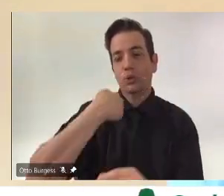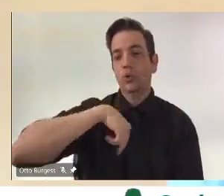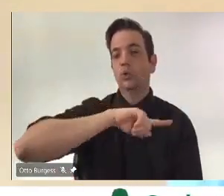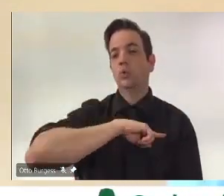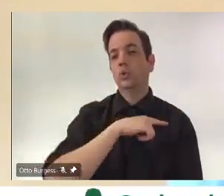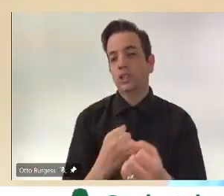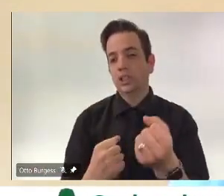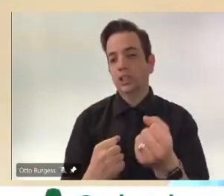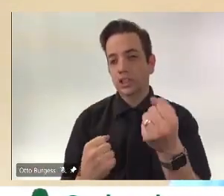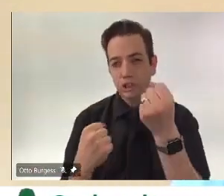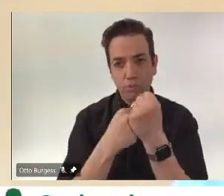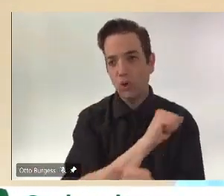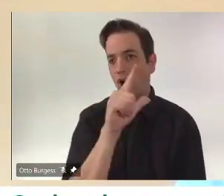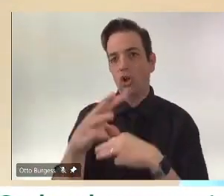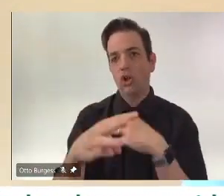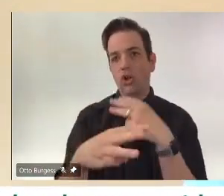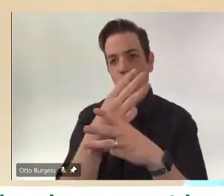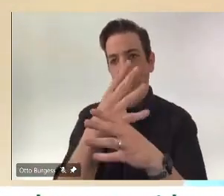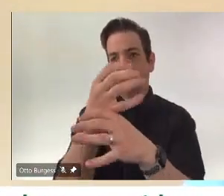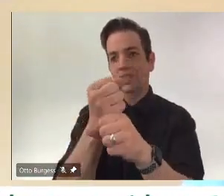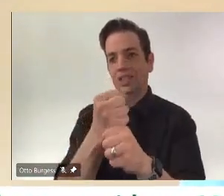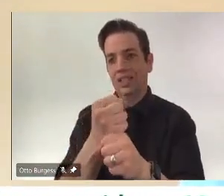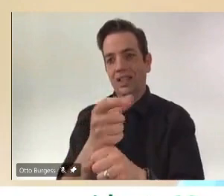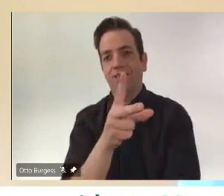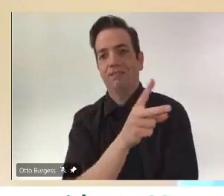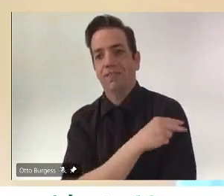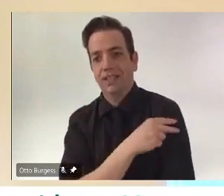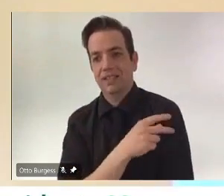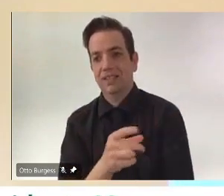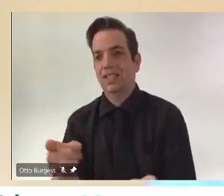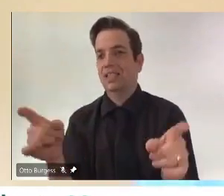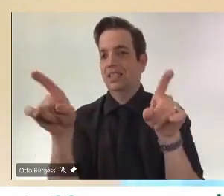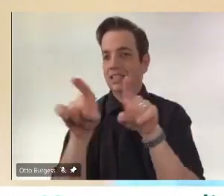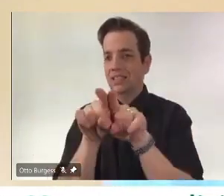getting vaccinated to finally end this global pandemic. Thank you.